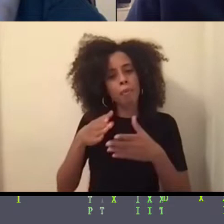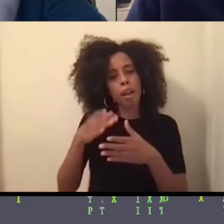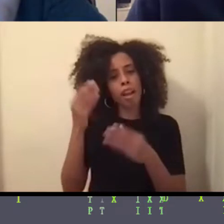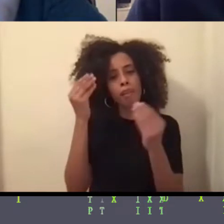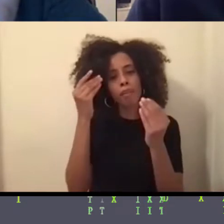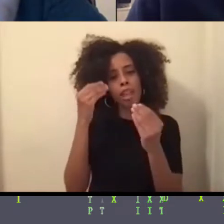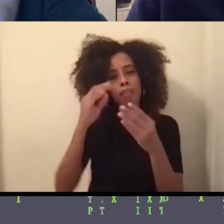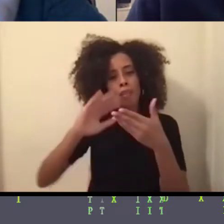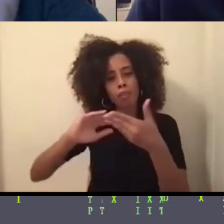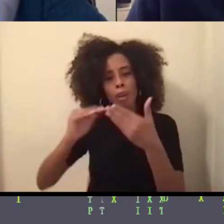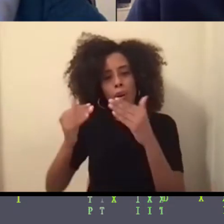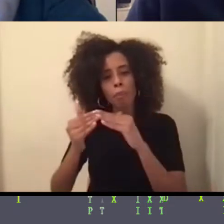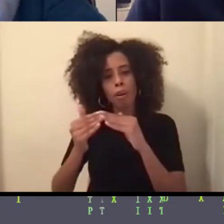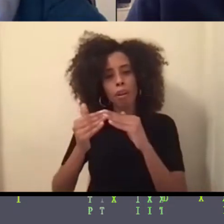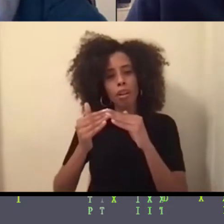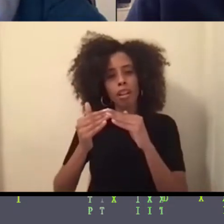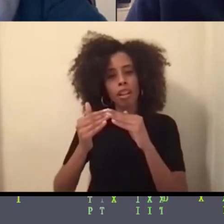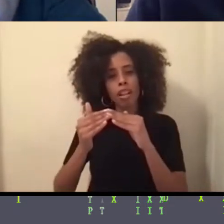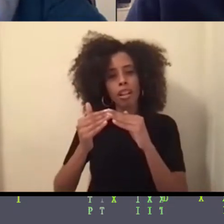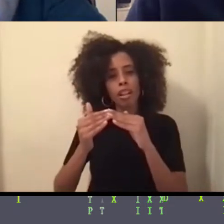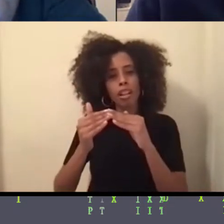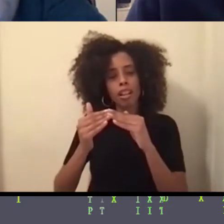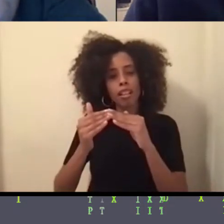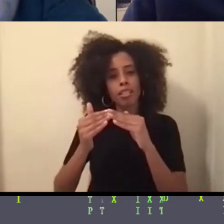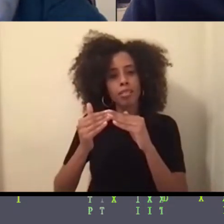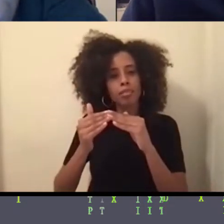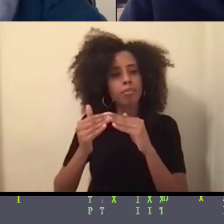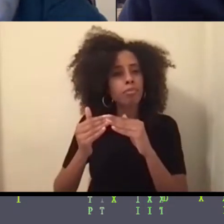put you back on the spot inform the work that you do?